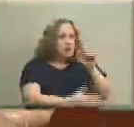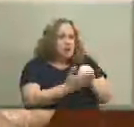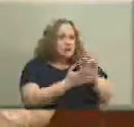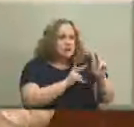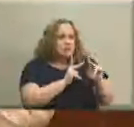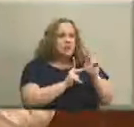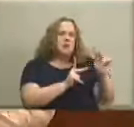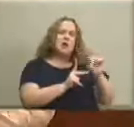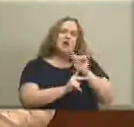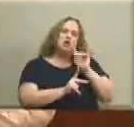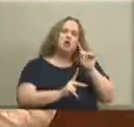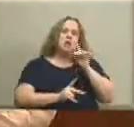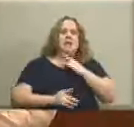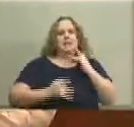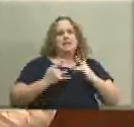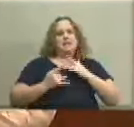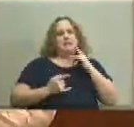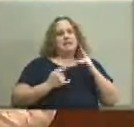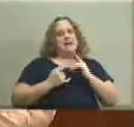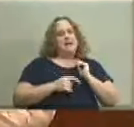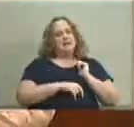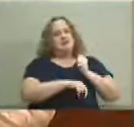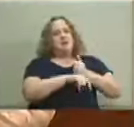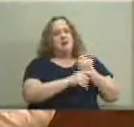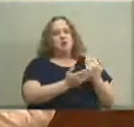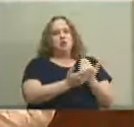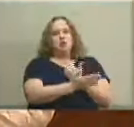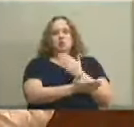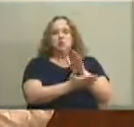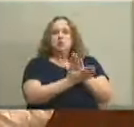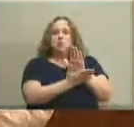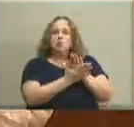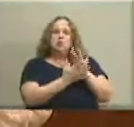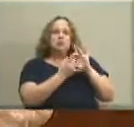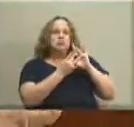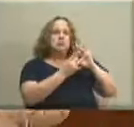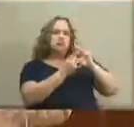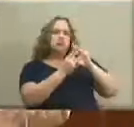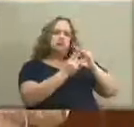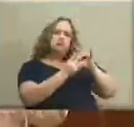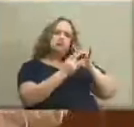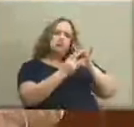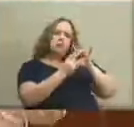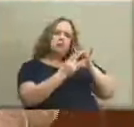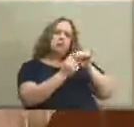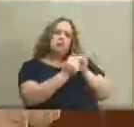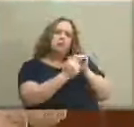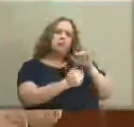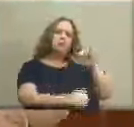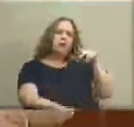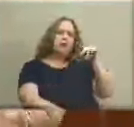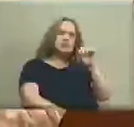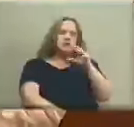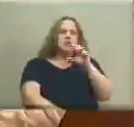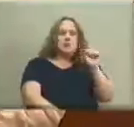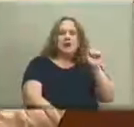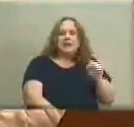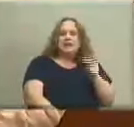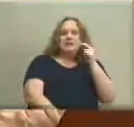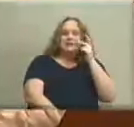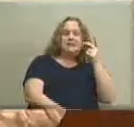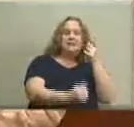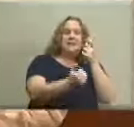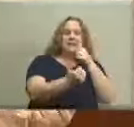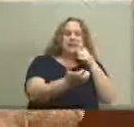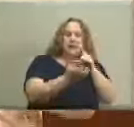and they are very excited to be partners with JCPS as you can see from all the letters of support and the petitions that